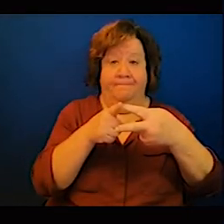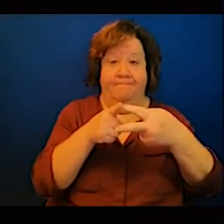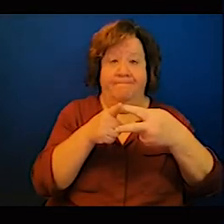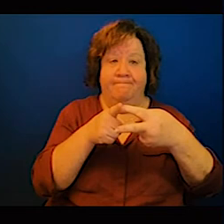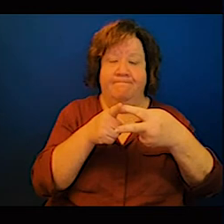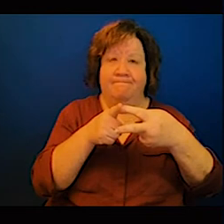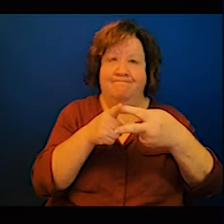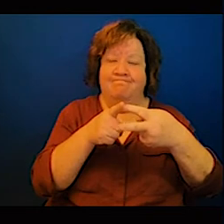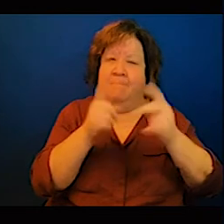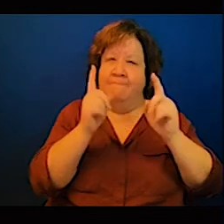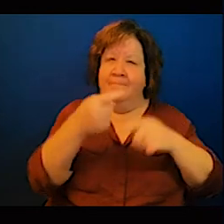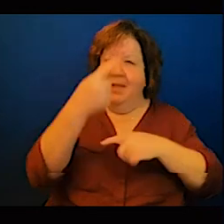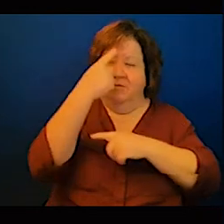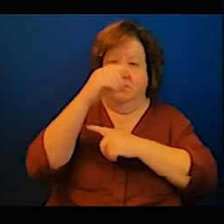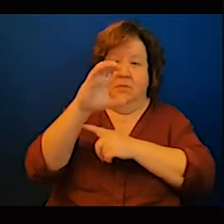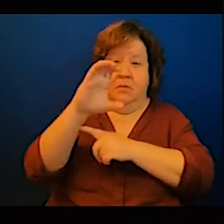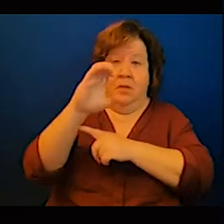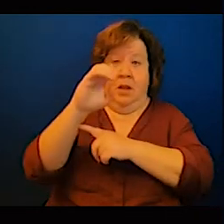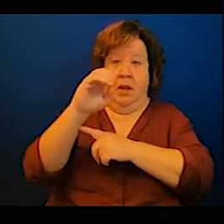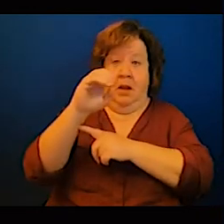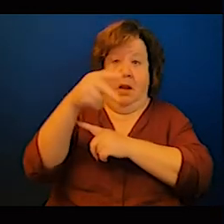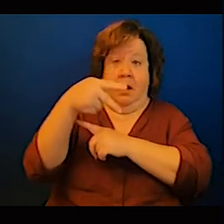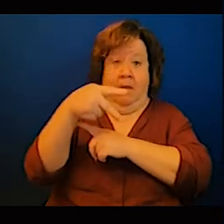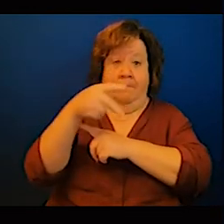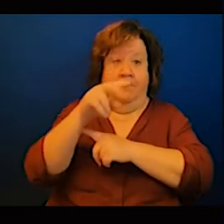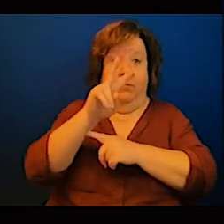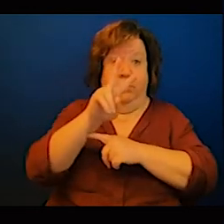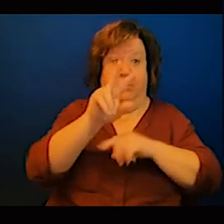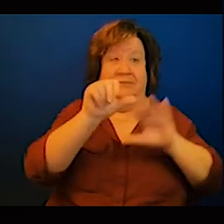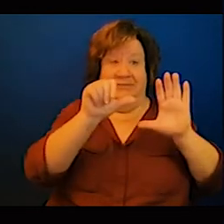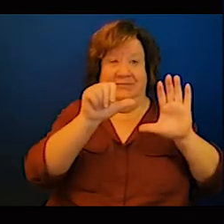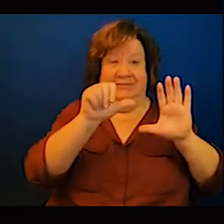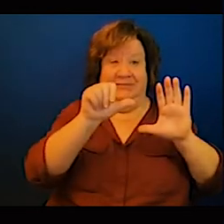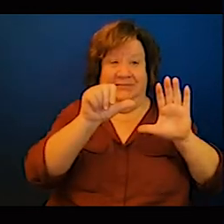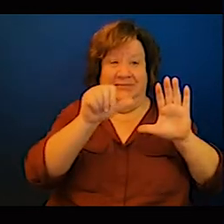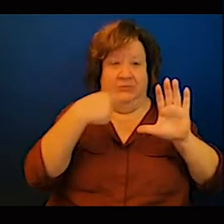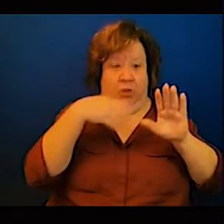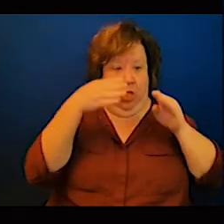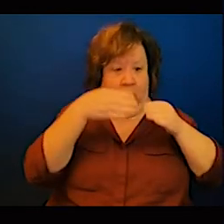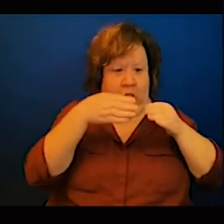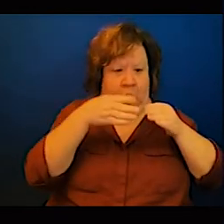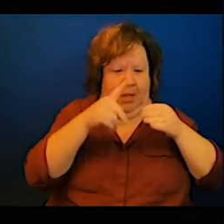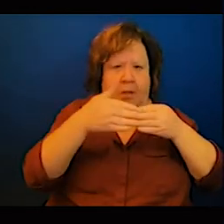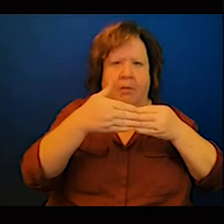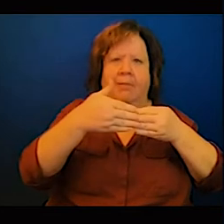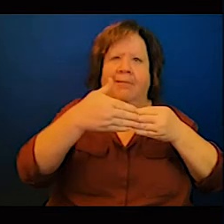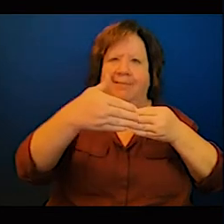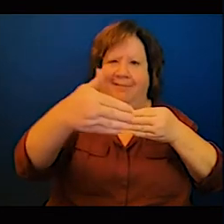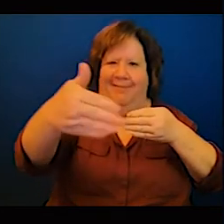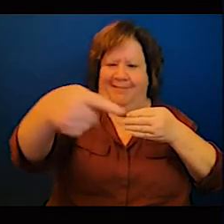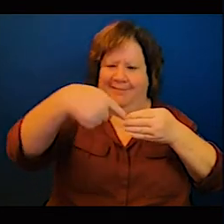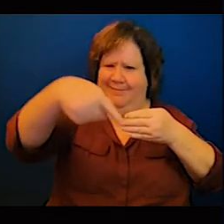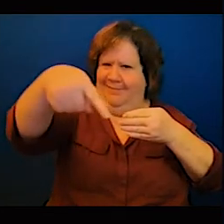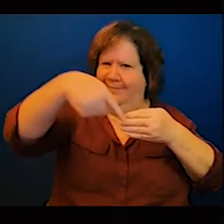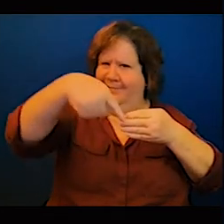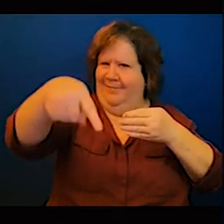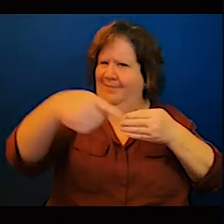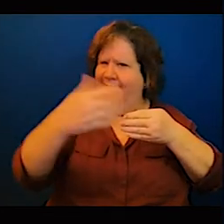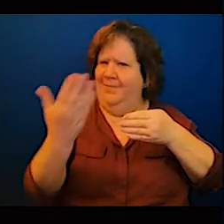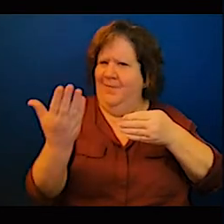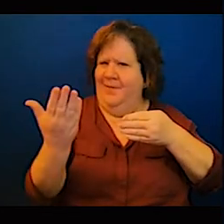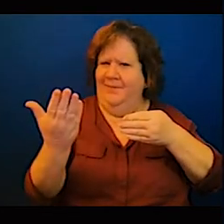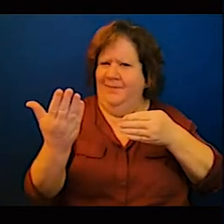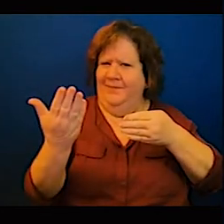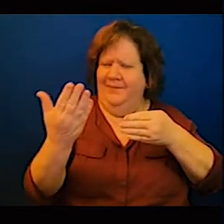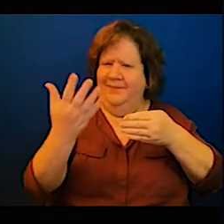this consists two elements to my thinking one is the African